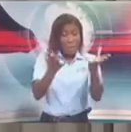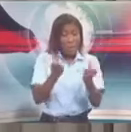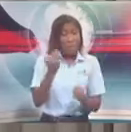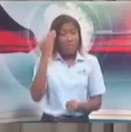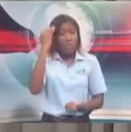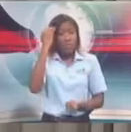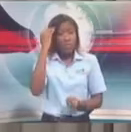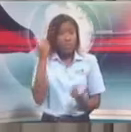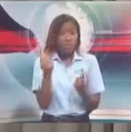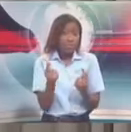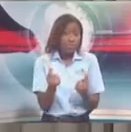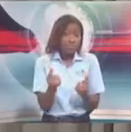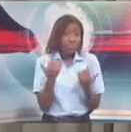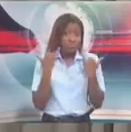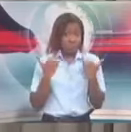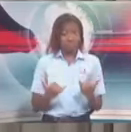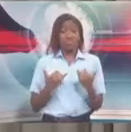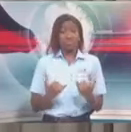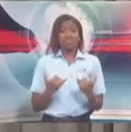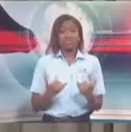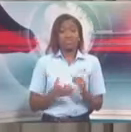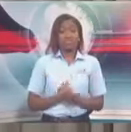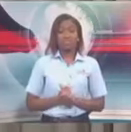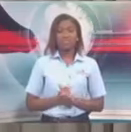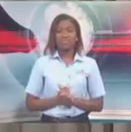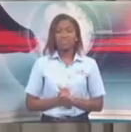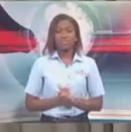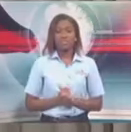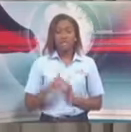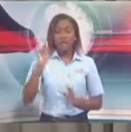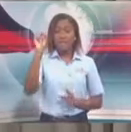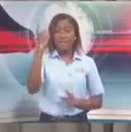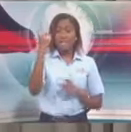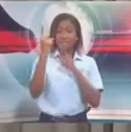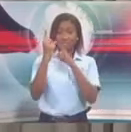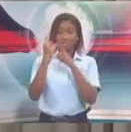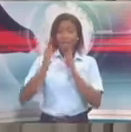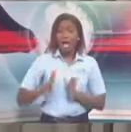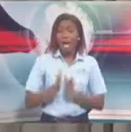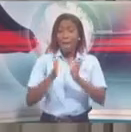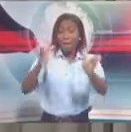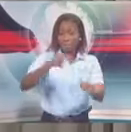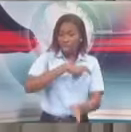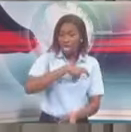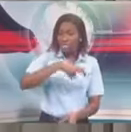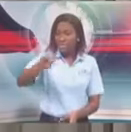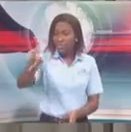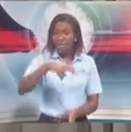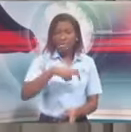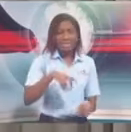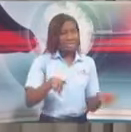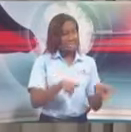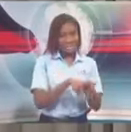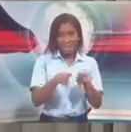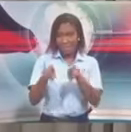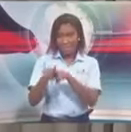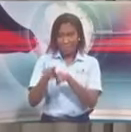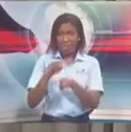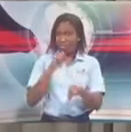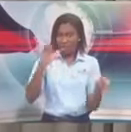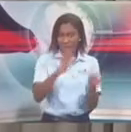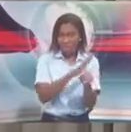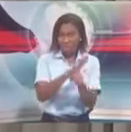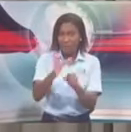alluded to in speaking to the population. First of all, public transport remains the same. 50% is what we're allowing